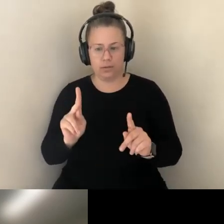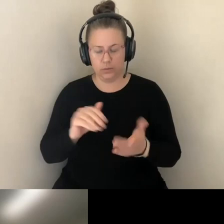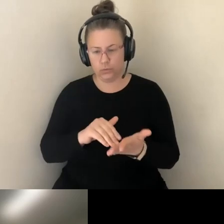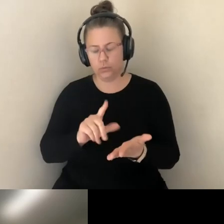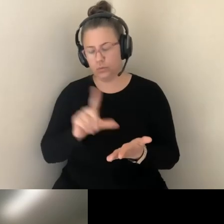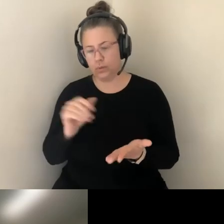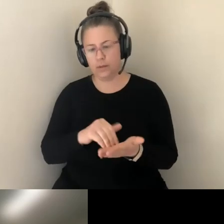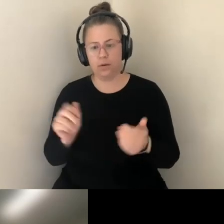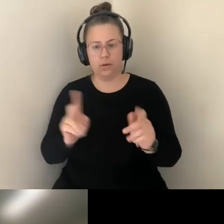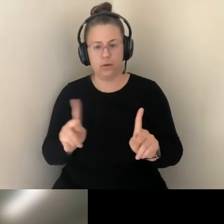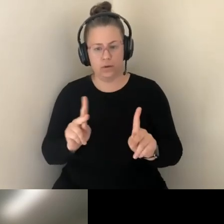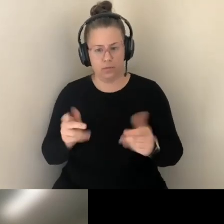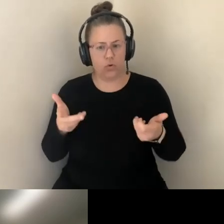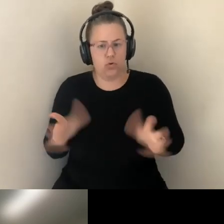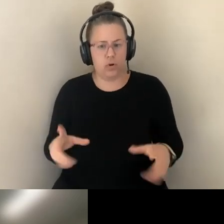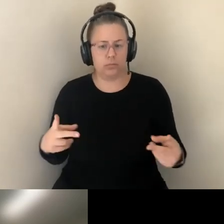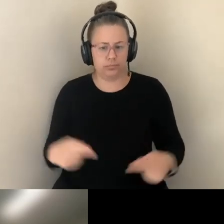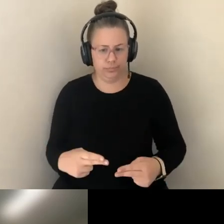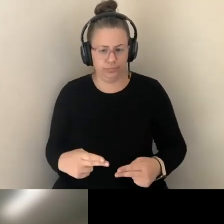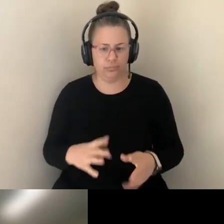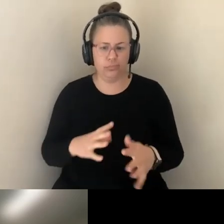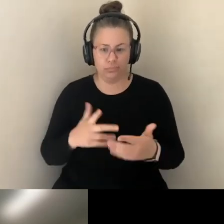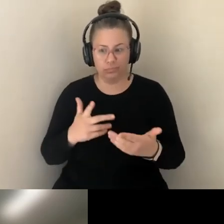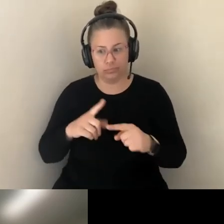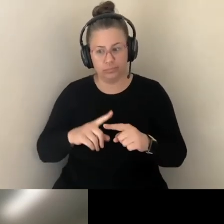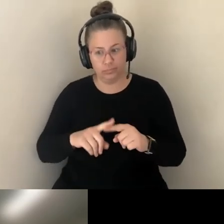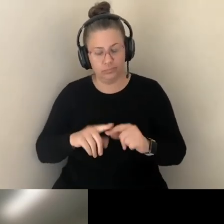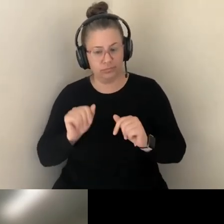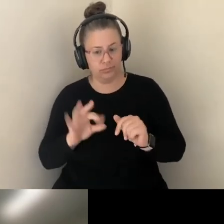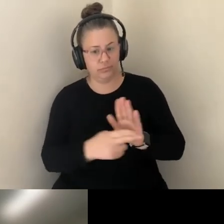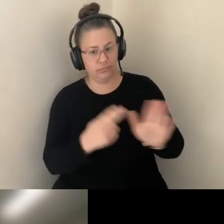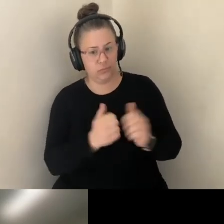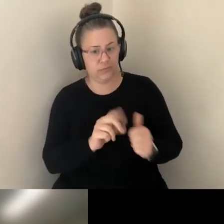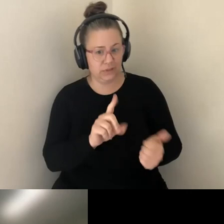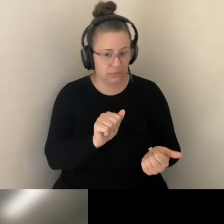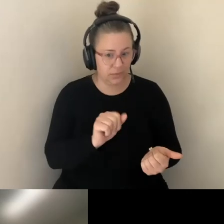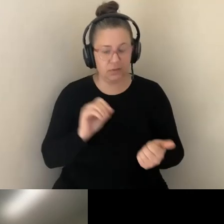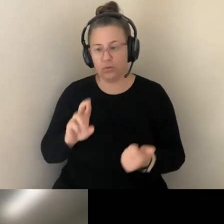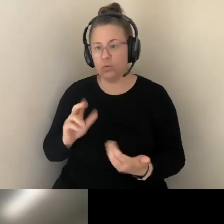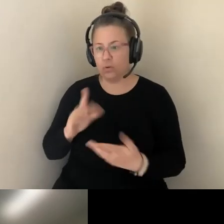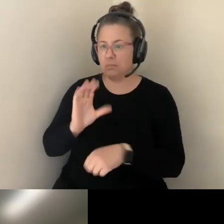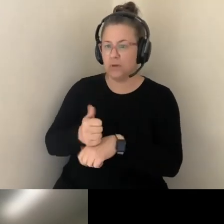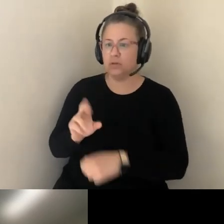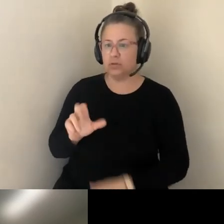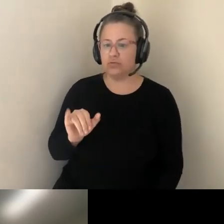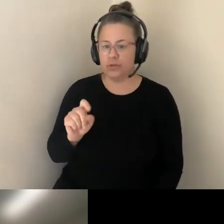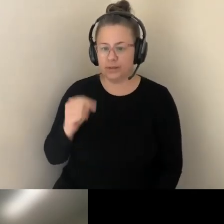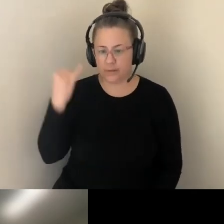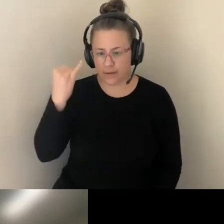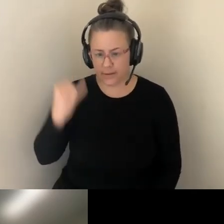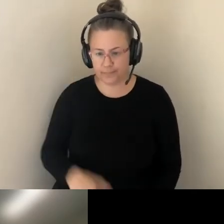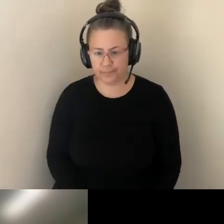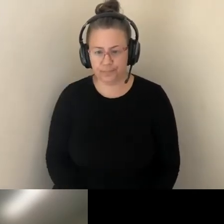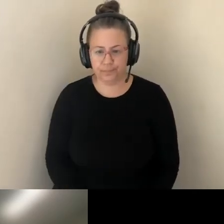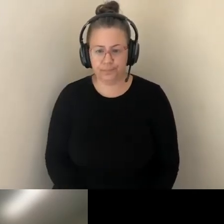AT THE SAME TIME, THE AMERICAN EUGENIC SOCIETY ACTUALLY DID NOT FOLD UNTIL THE 1970S, SO IT WAS